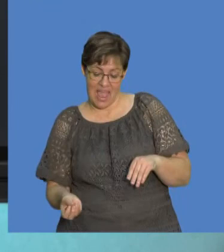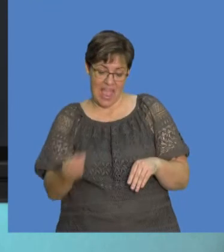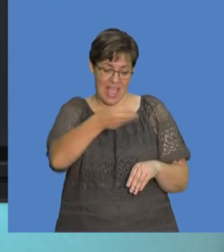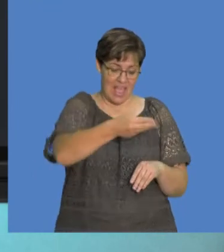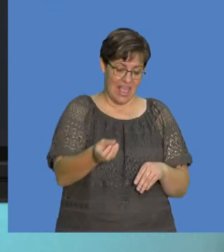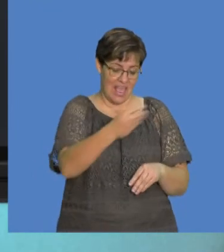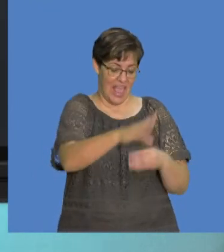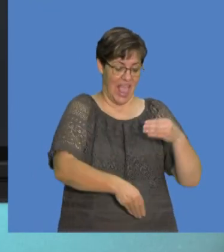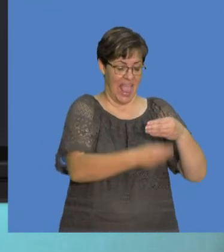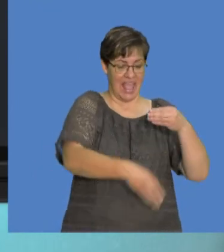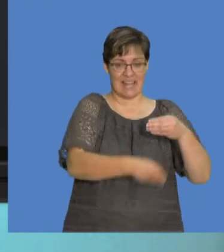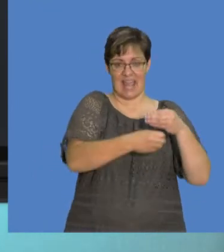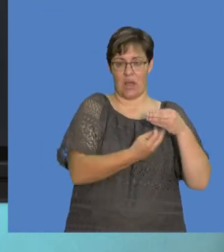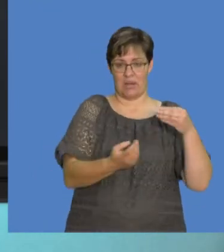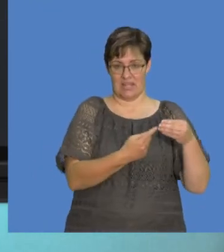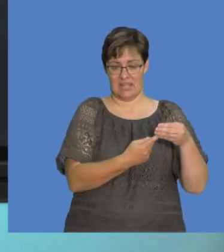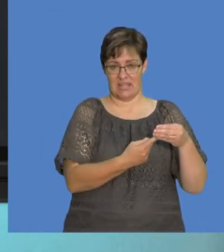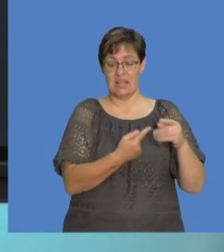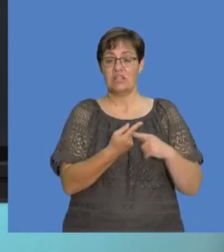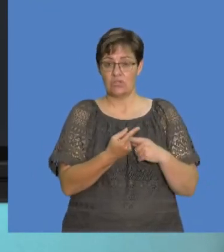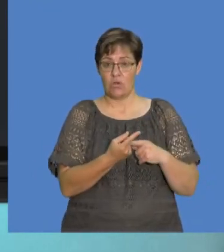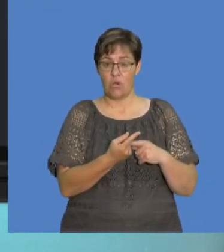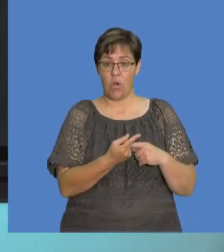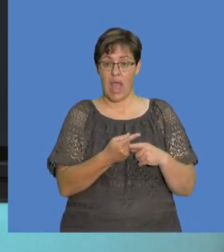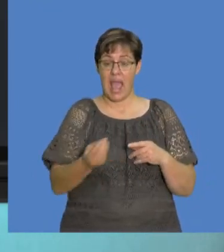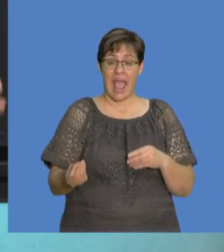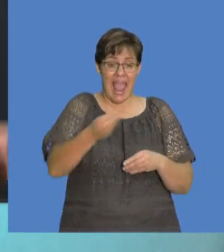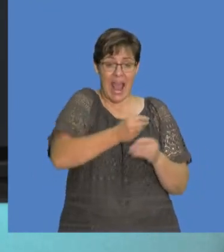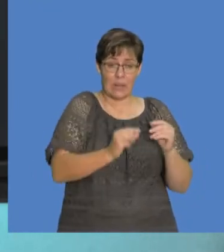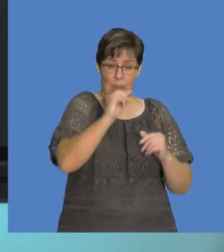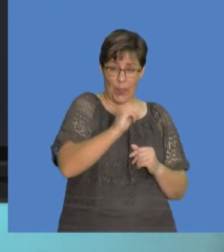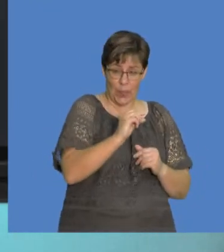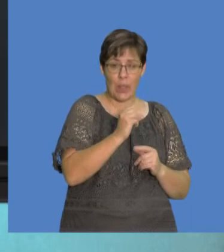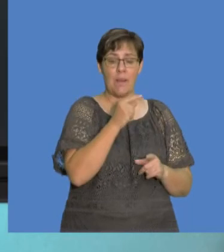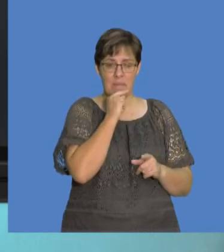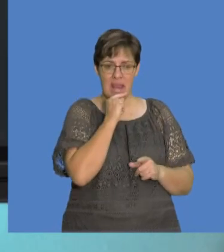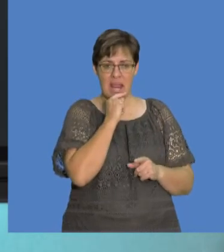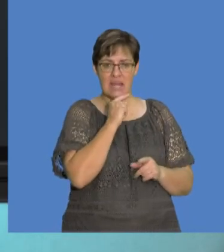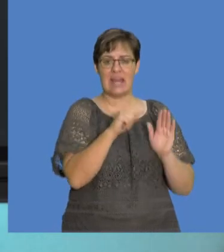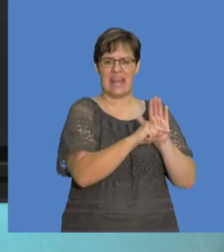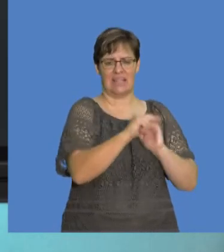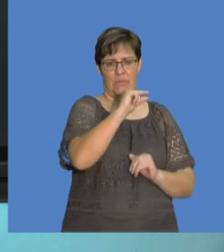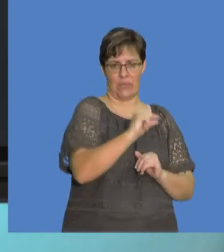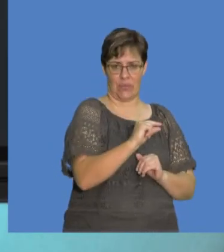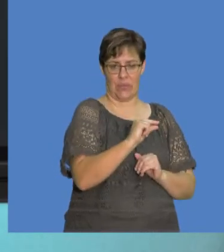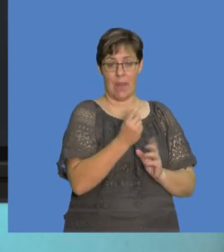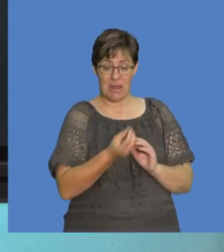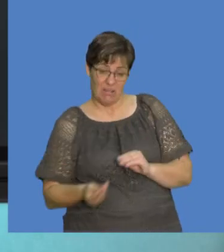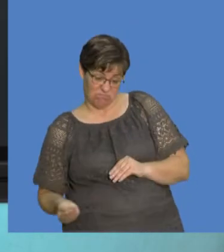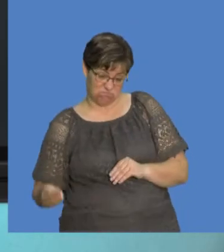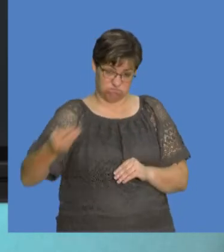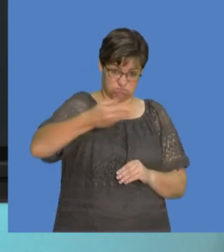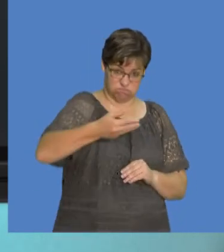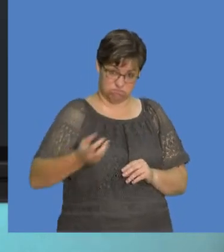number of electrons added. So the lesser electrons we add, the less negative it becomes. Okay? So if we add a lot of electrons,